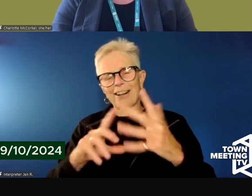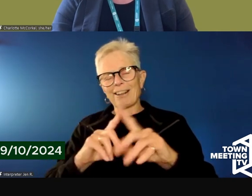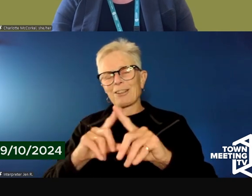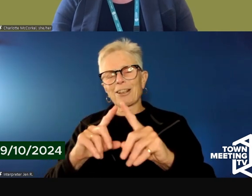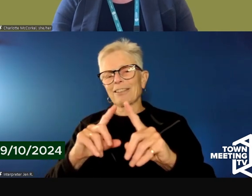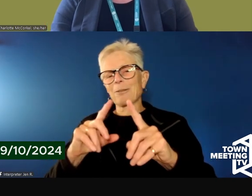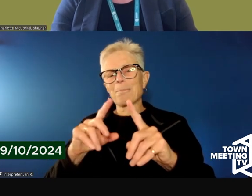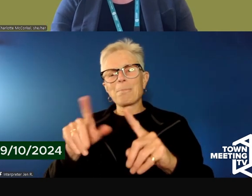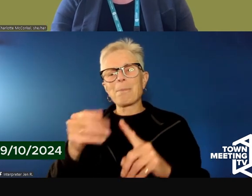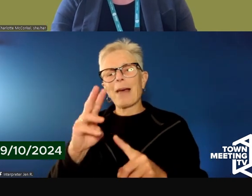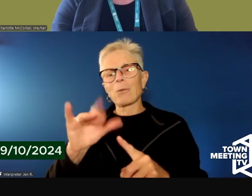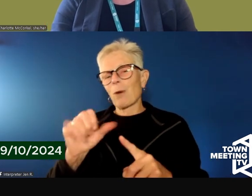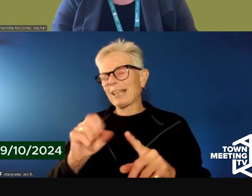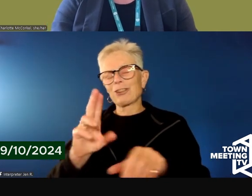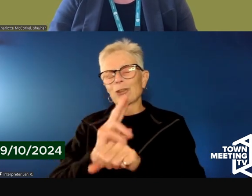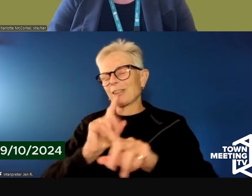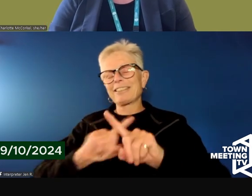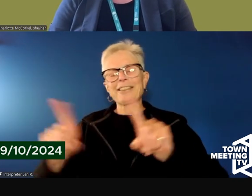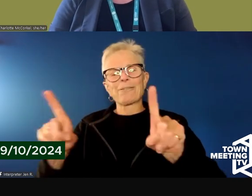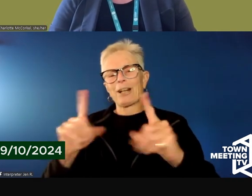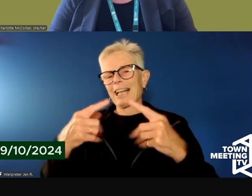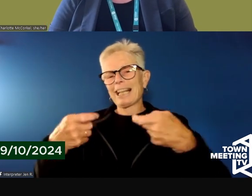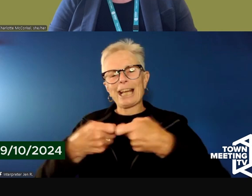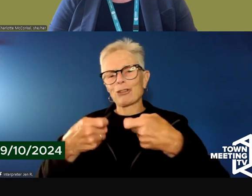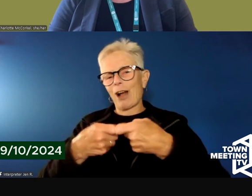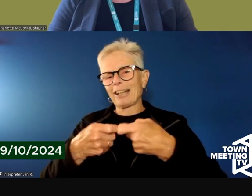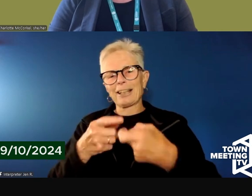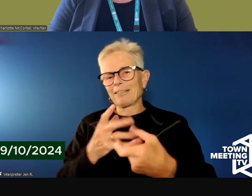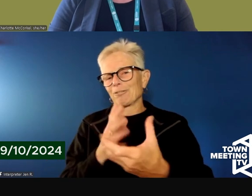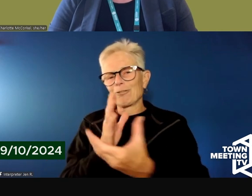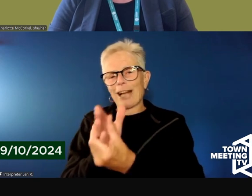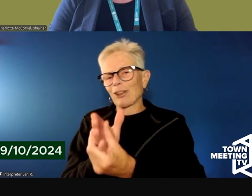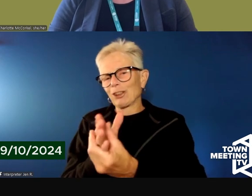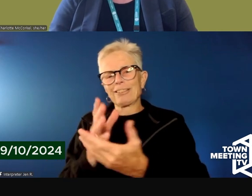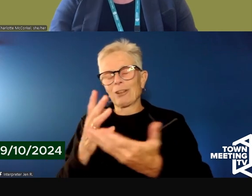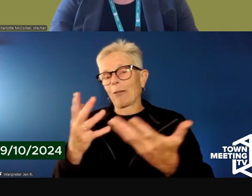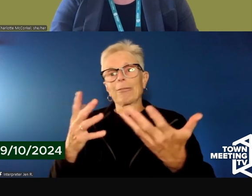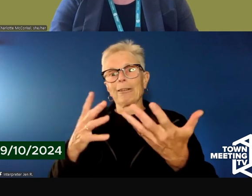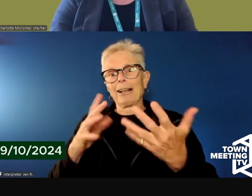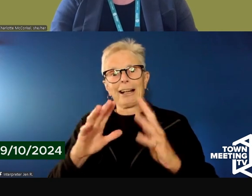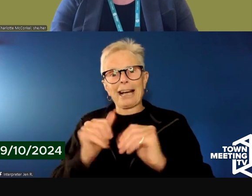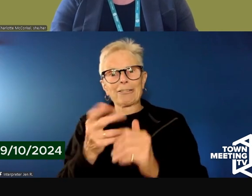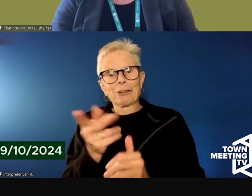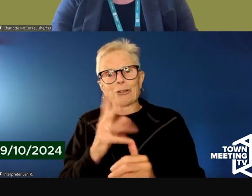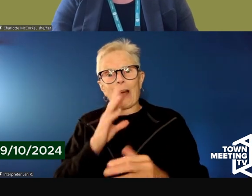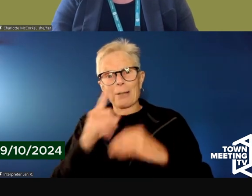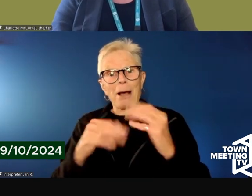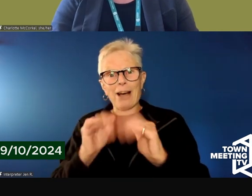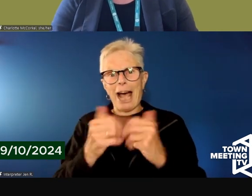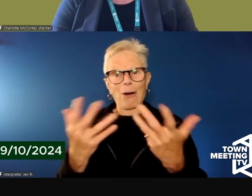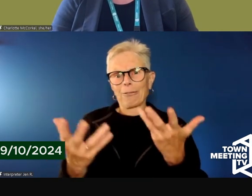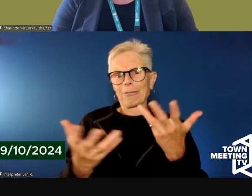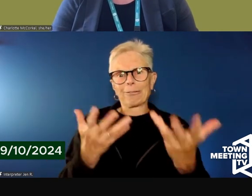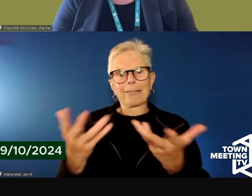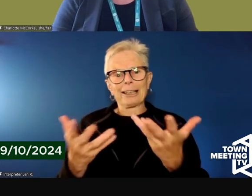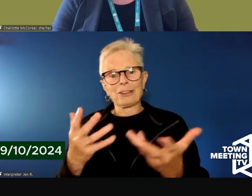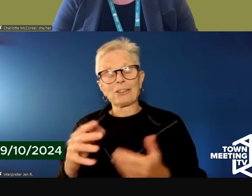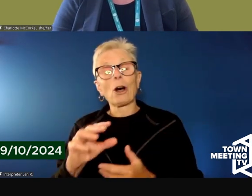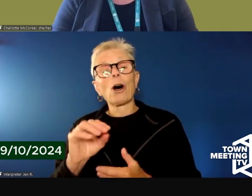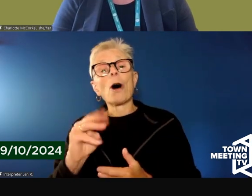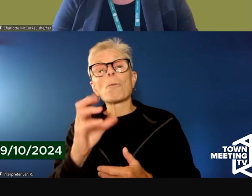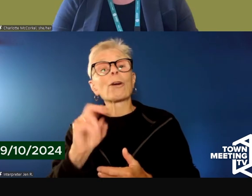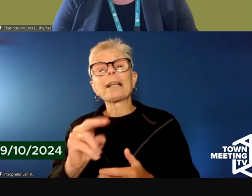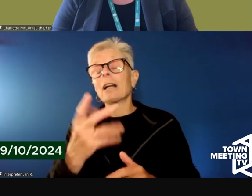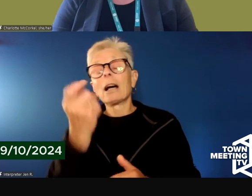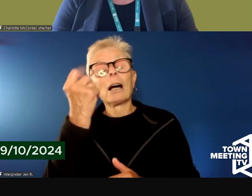willing to speak to how this part of things will work? I'll start off and very clearly state that there will be no